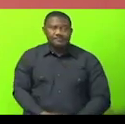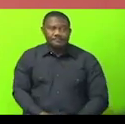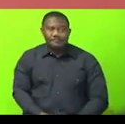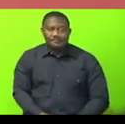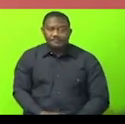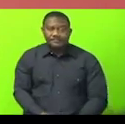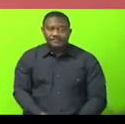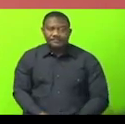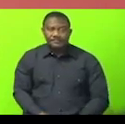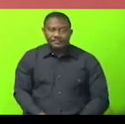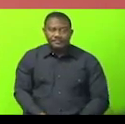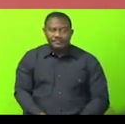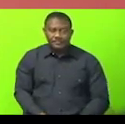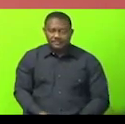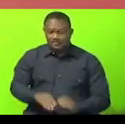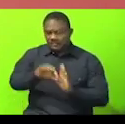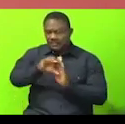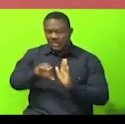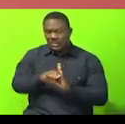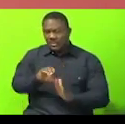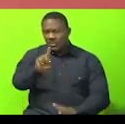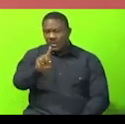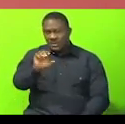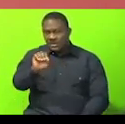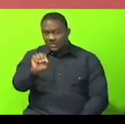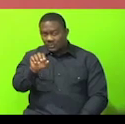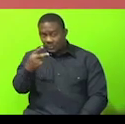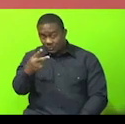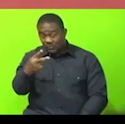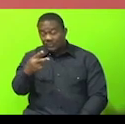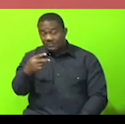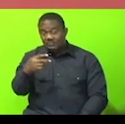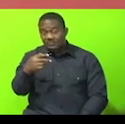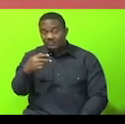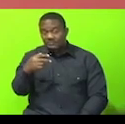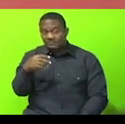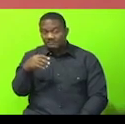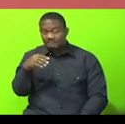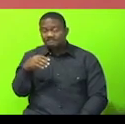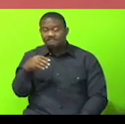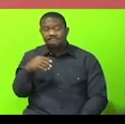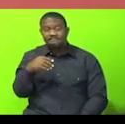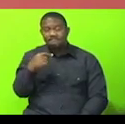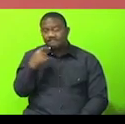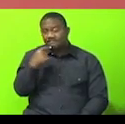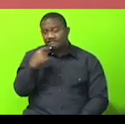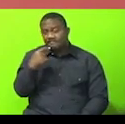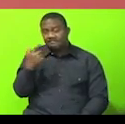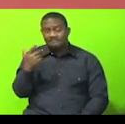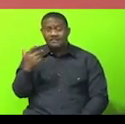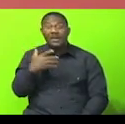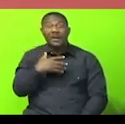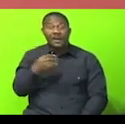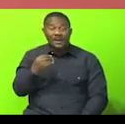By Article 102 of the Constitution, 1992, and Order